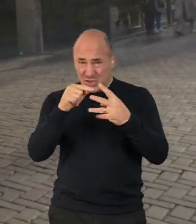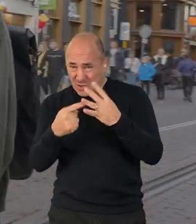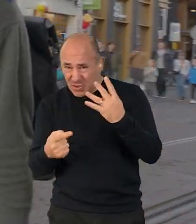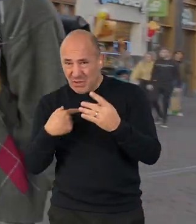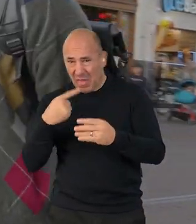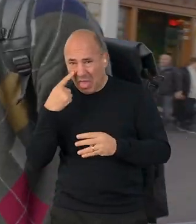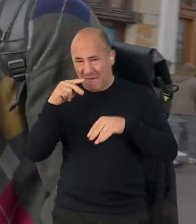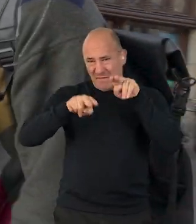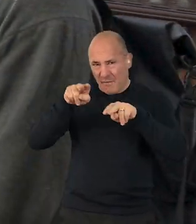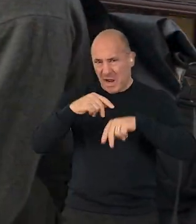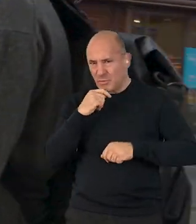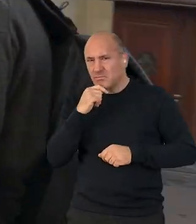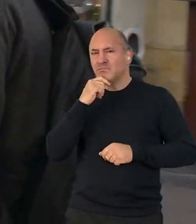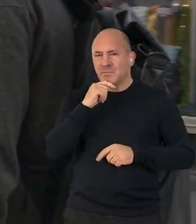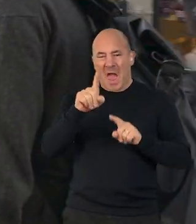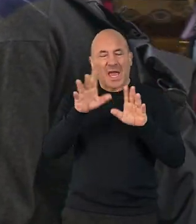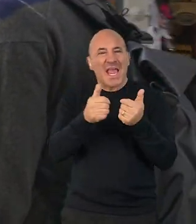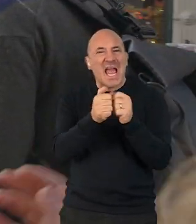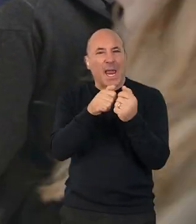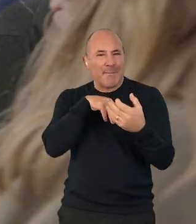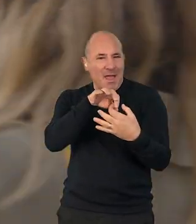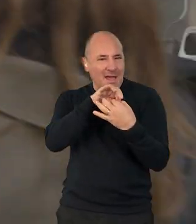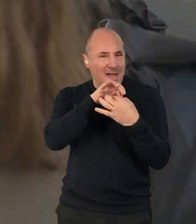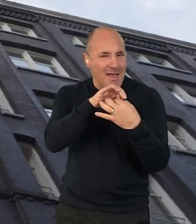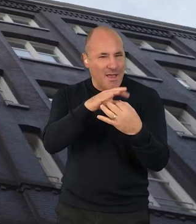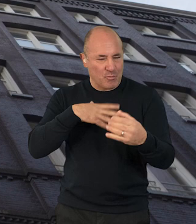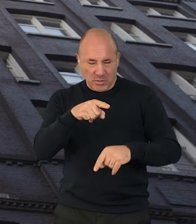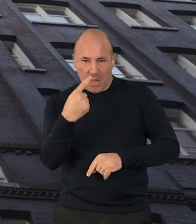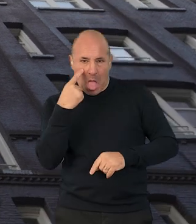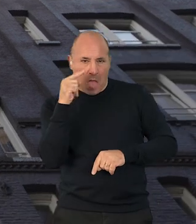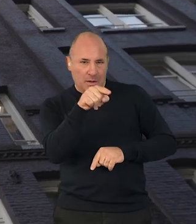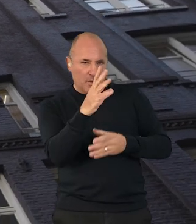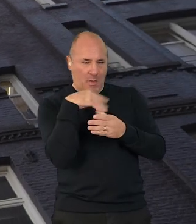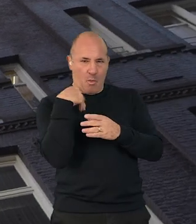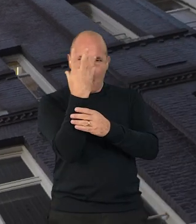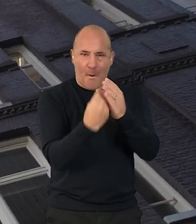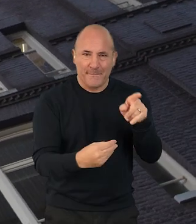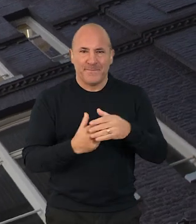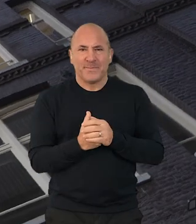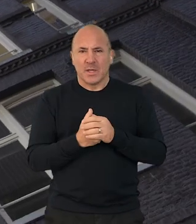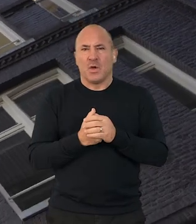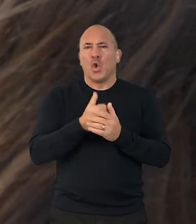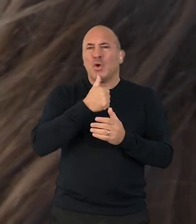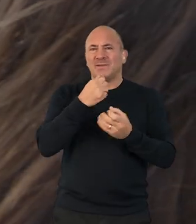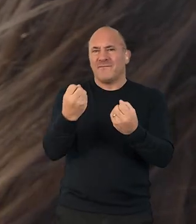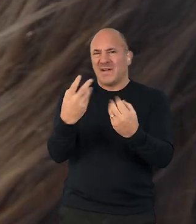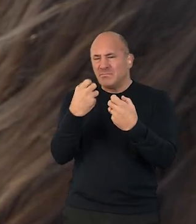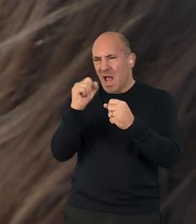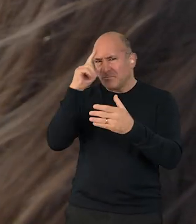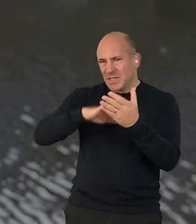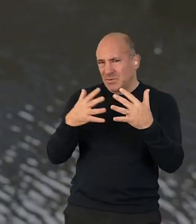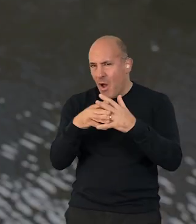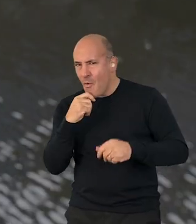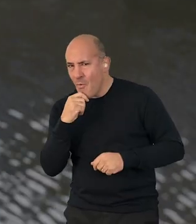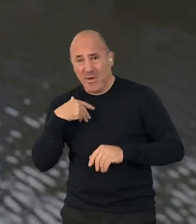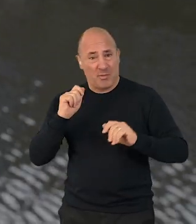looked at and evaluated it and we think that gamifying the experience is something we really want to look into. So how we can give users feedback on their experience,